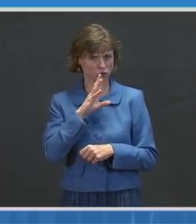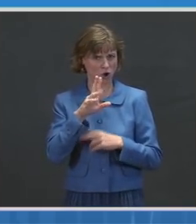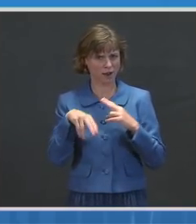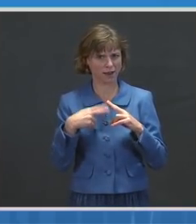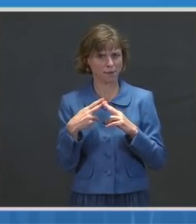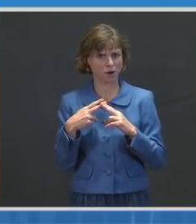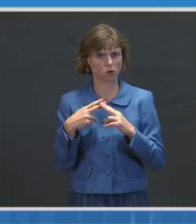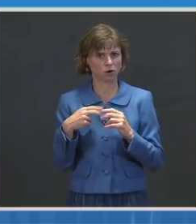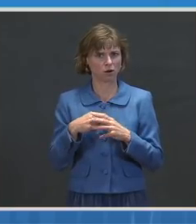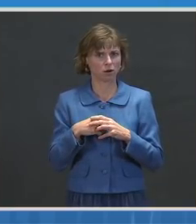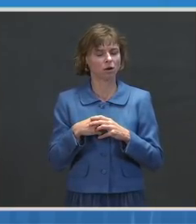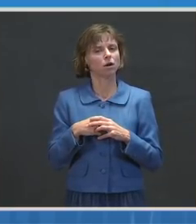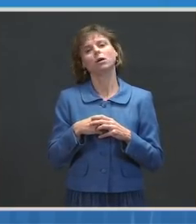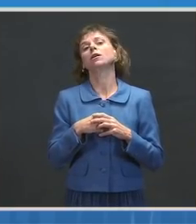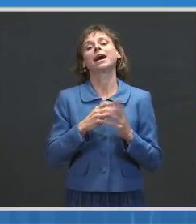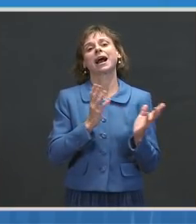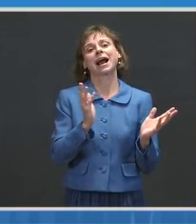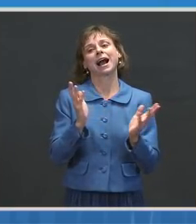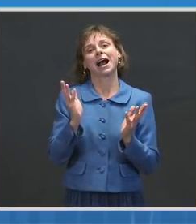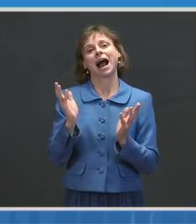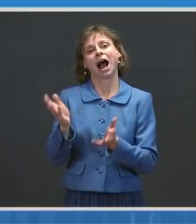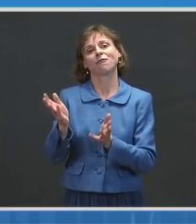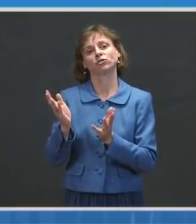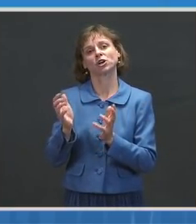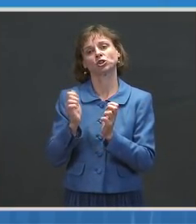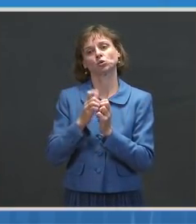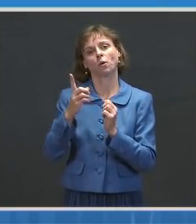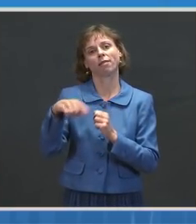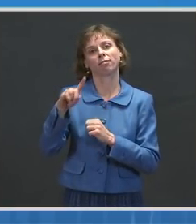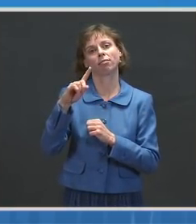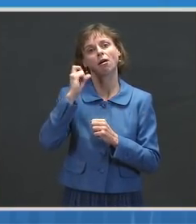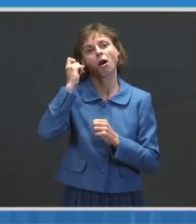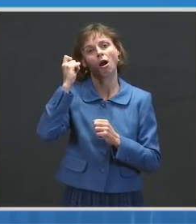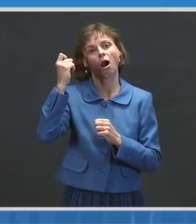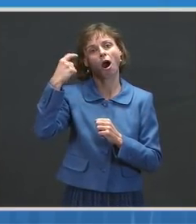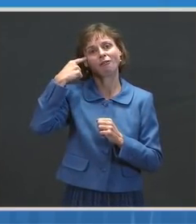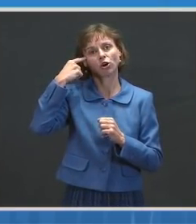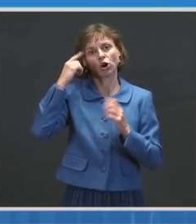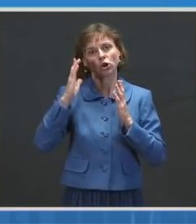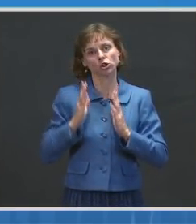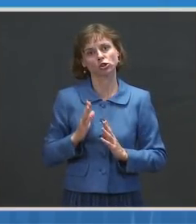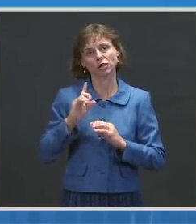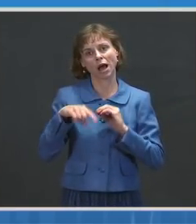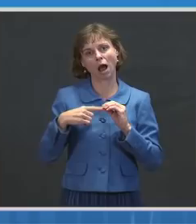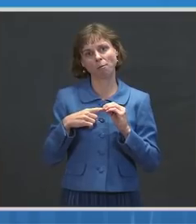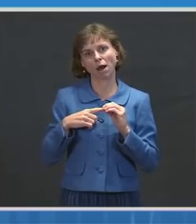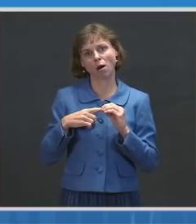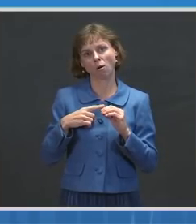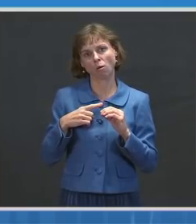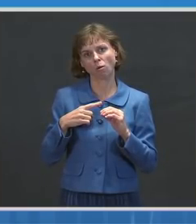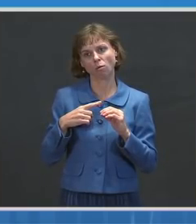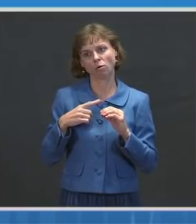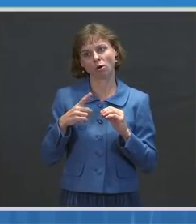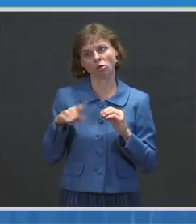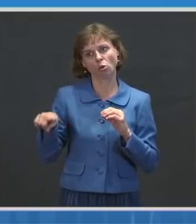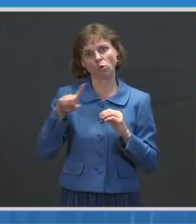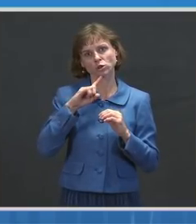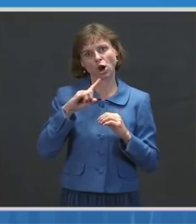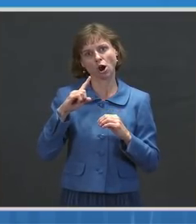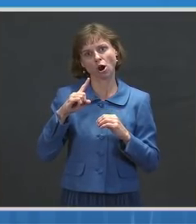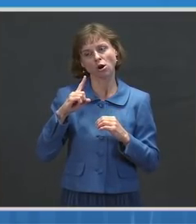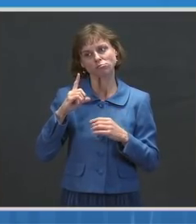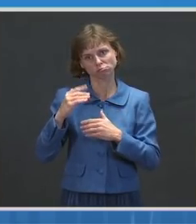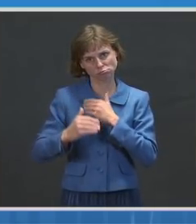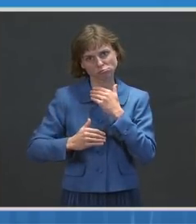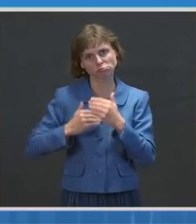conversations with governors about steps that they're — those that are taking steps to